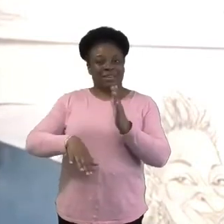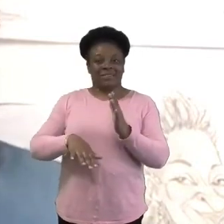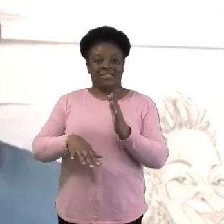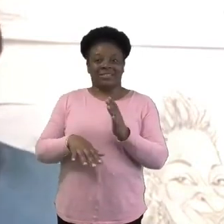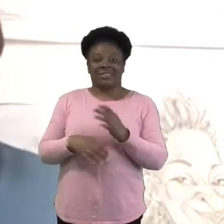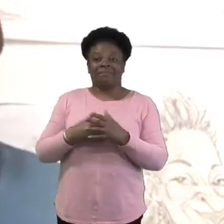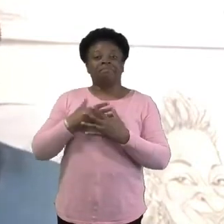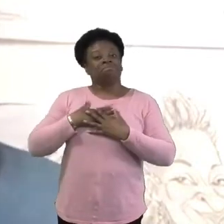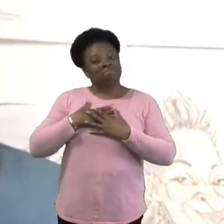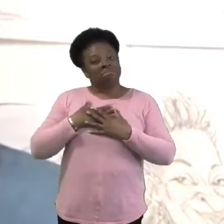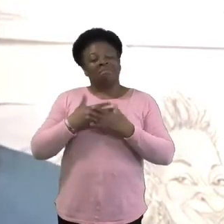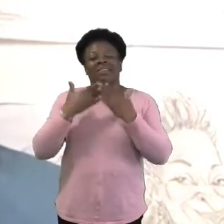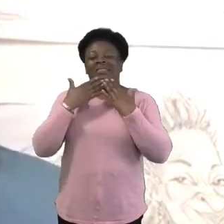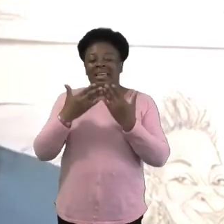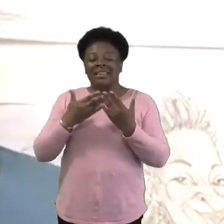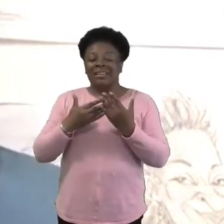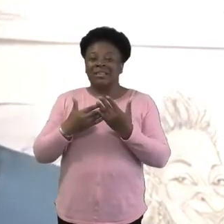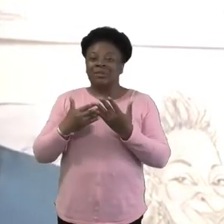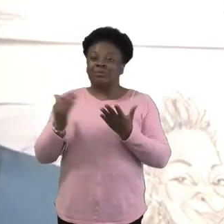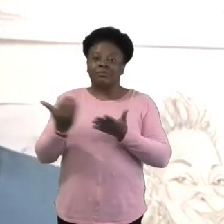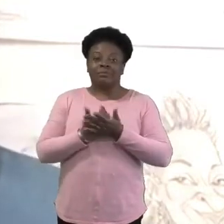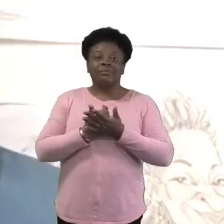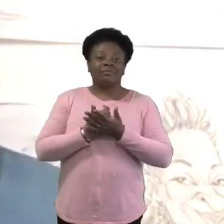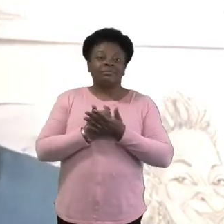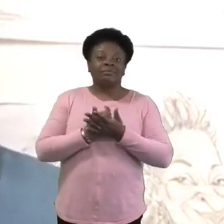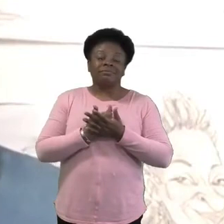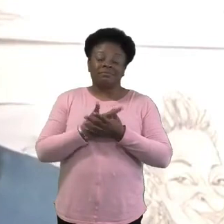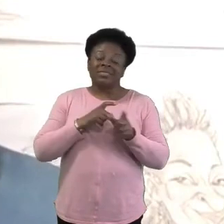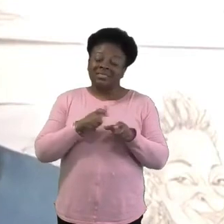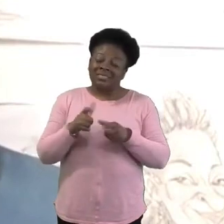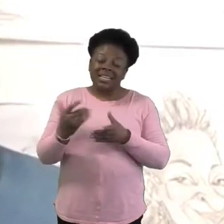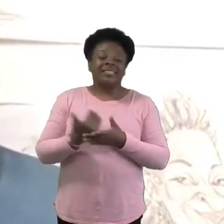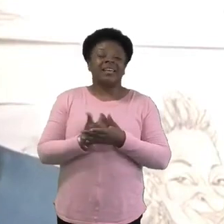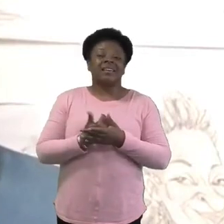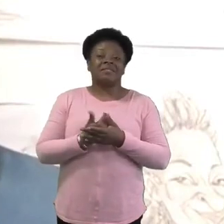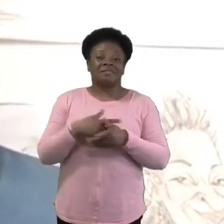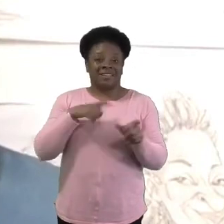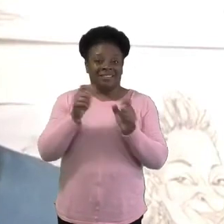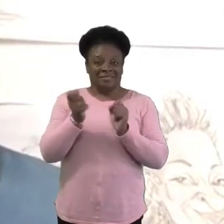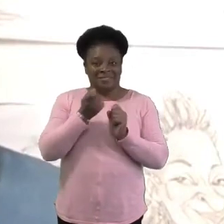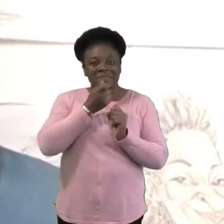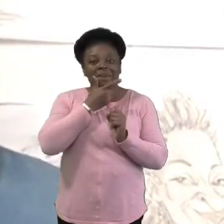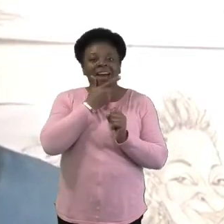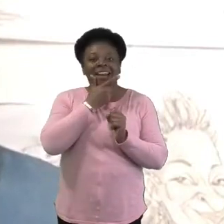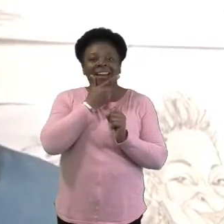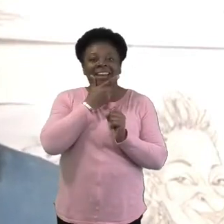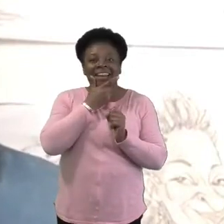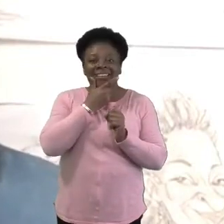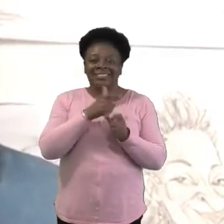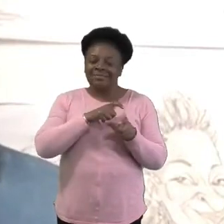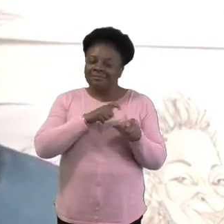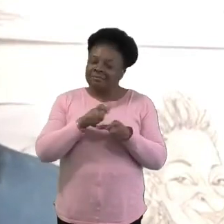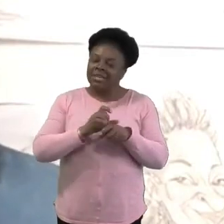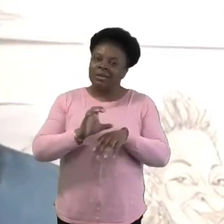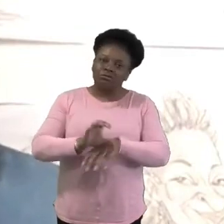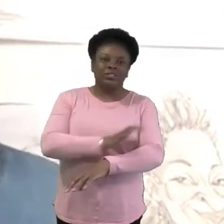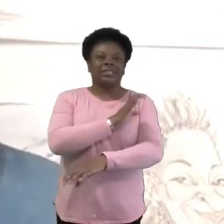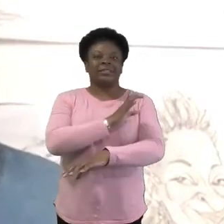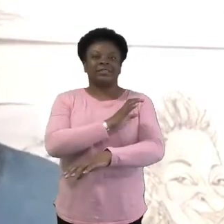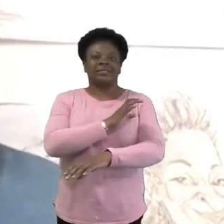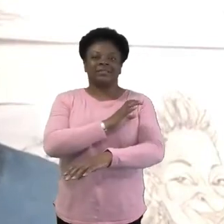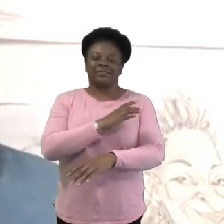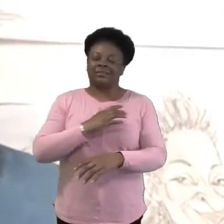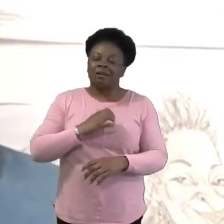stay safe, um, keep smiling, uh, keep the resilience, keep hope, keep faith,